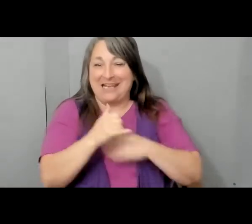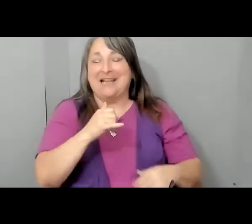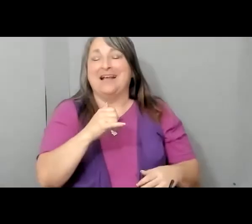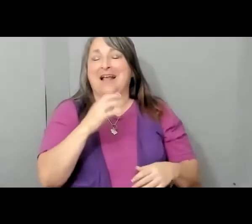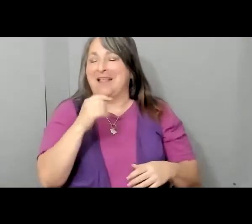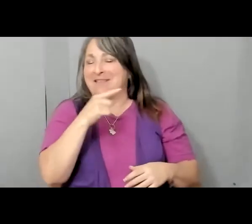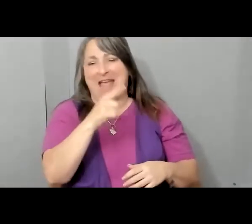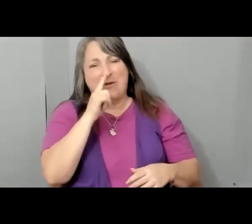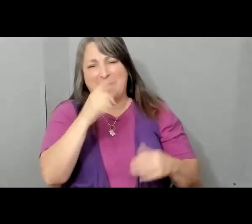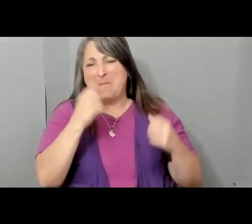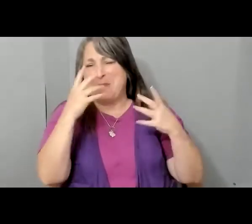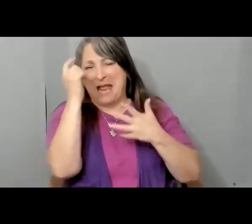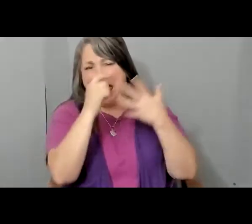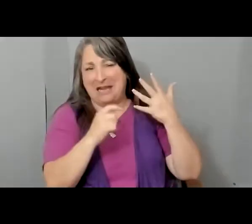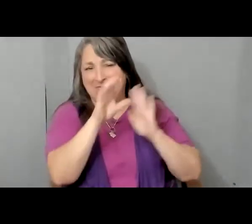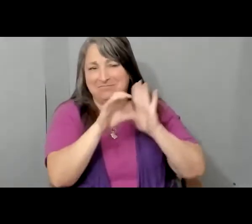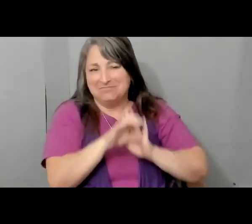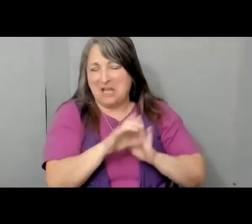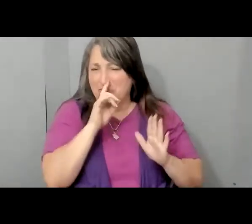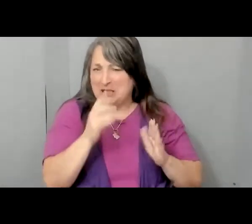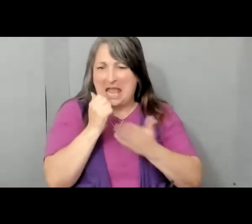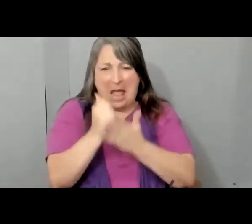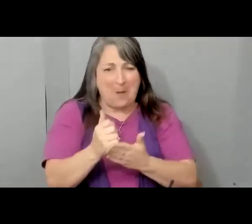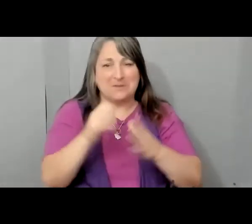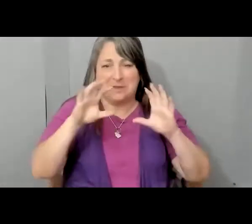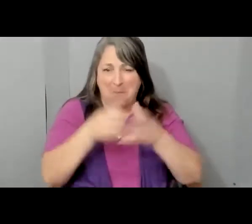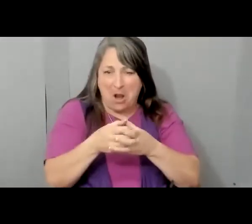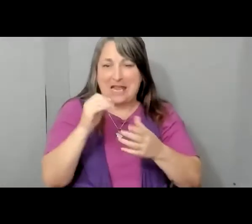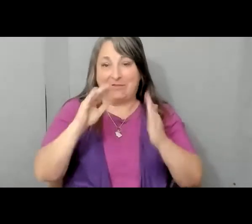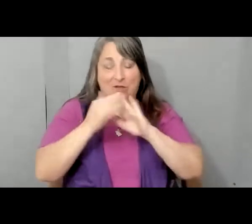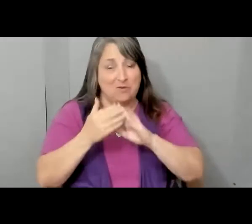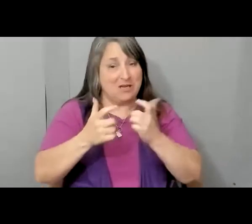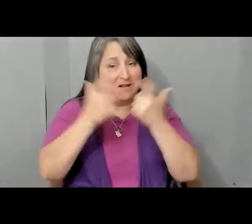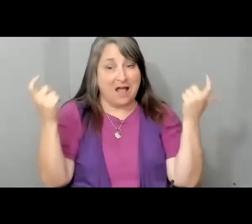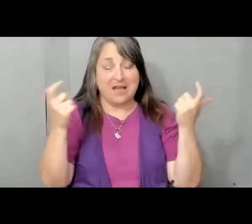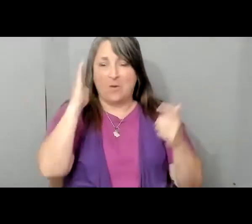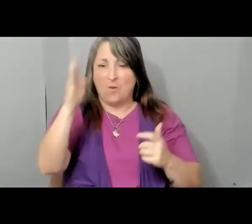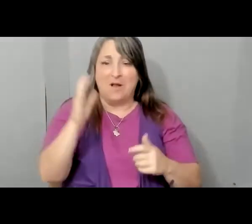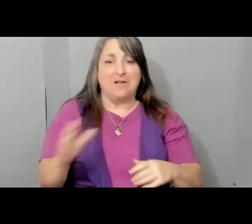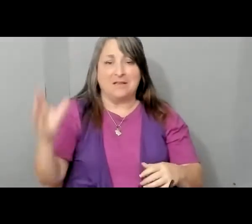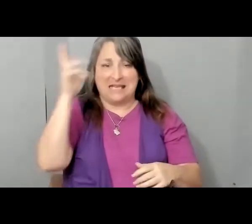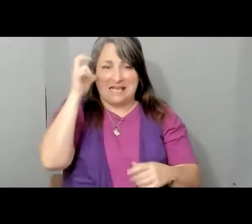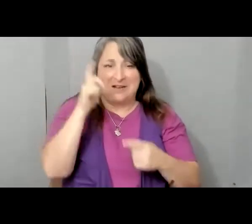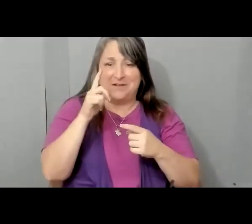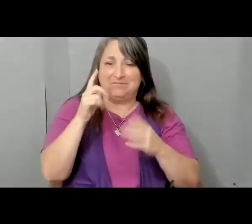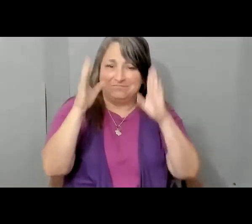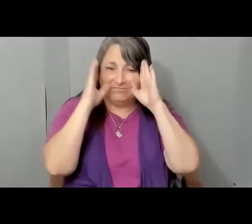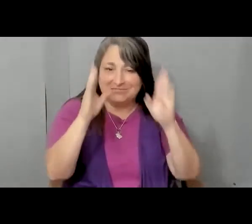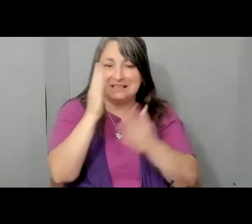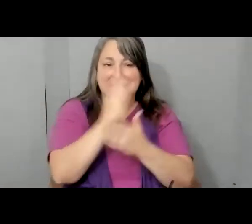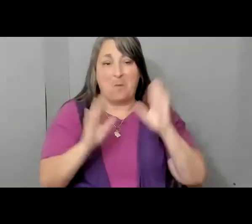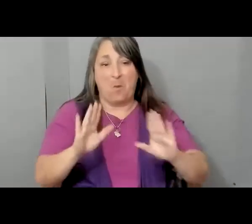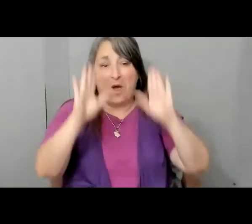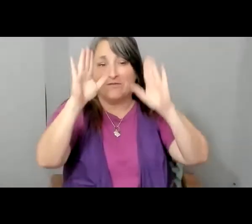many trades and does so much for the party and the community. And you're going to hear from some incredible people like Roberto Gomez,